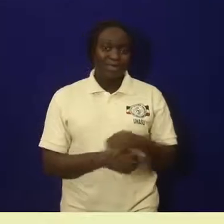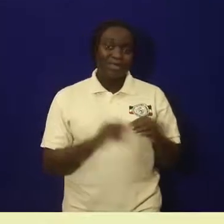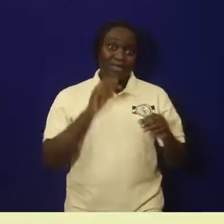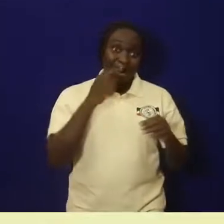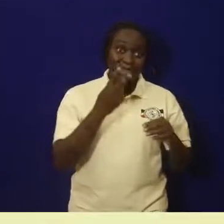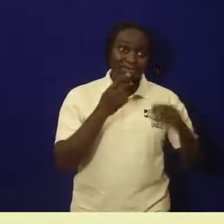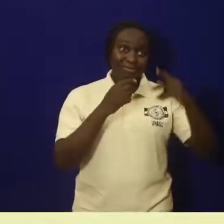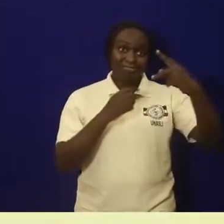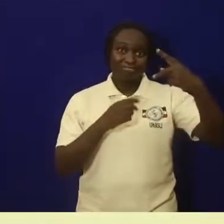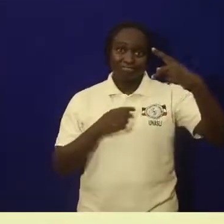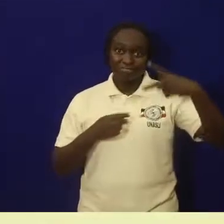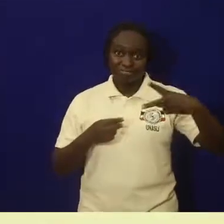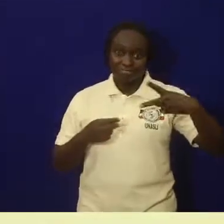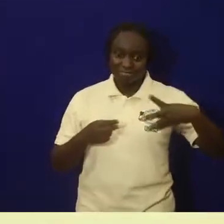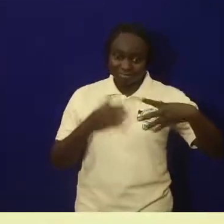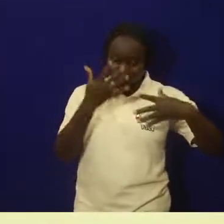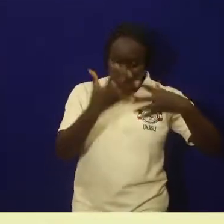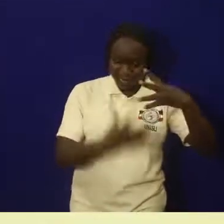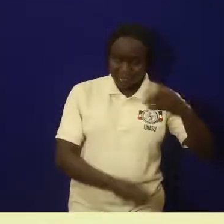one by one.